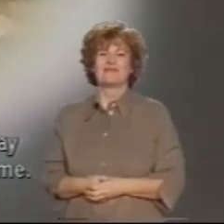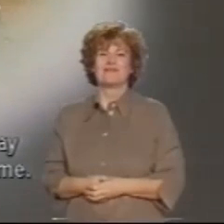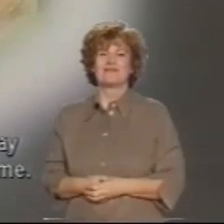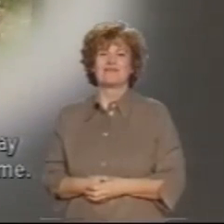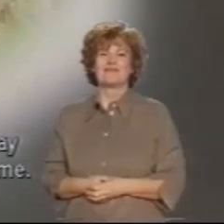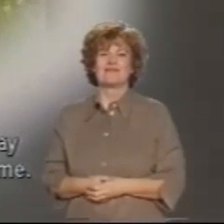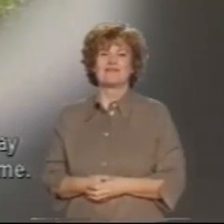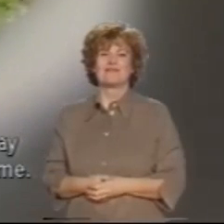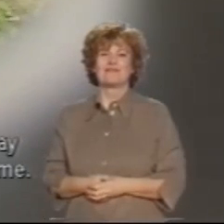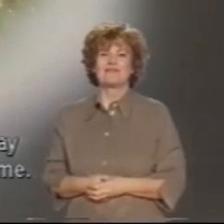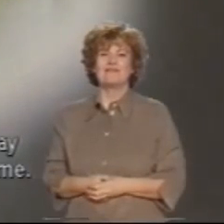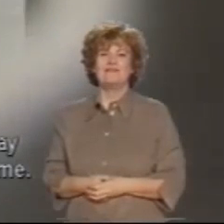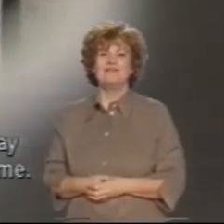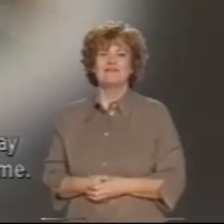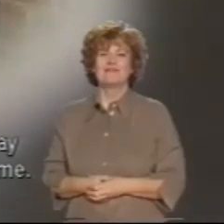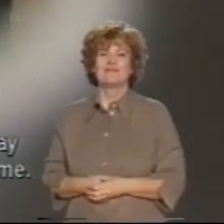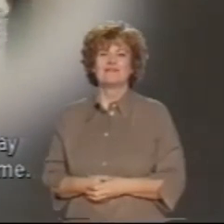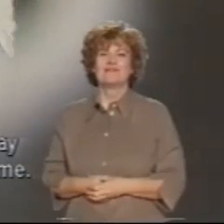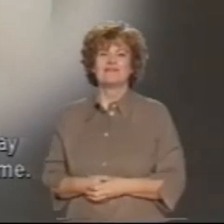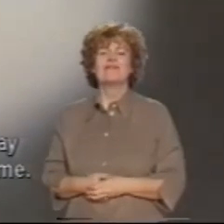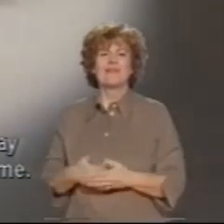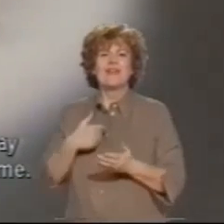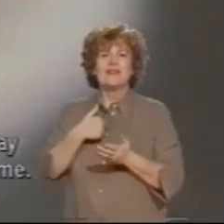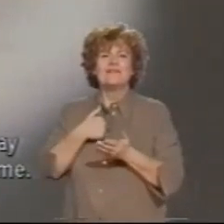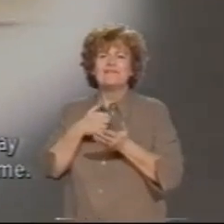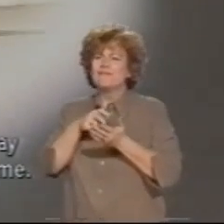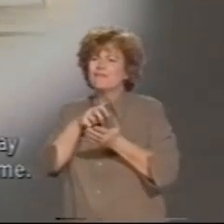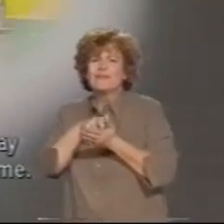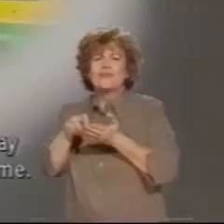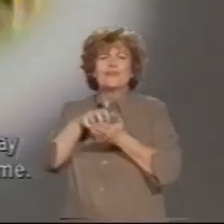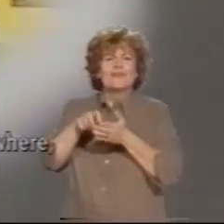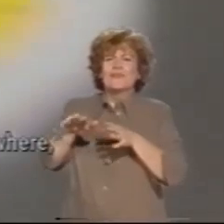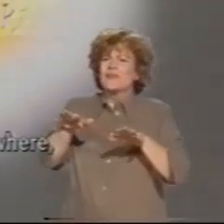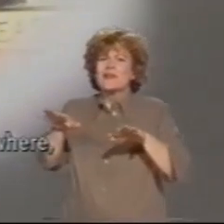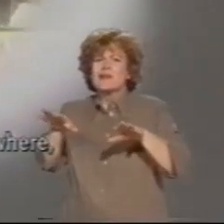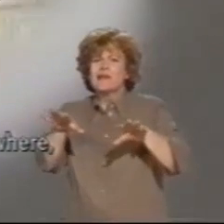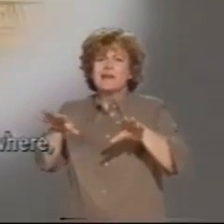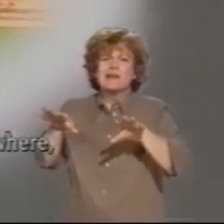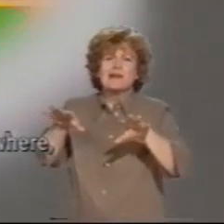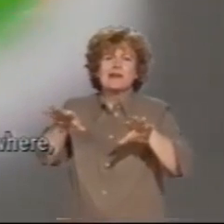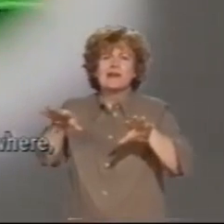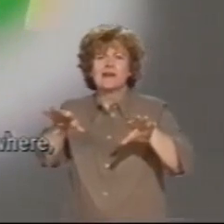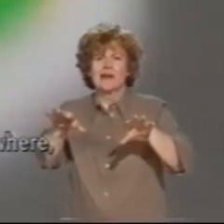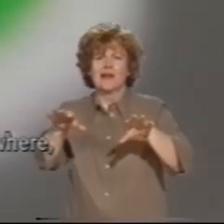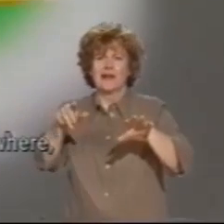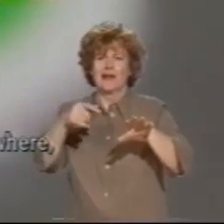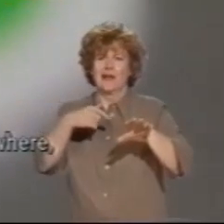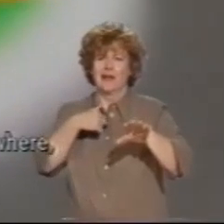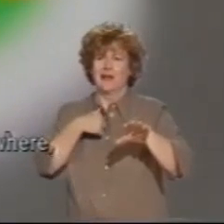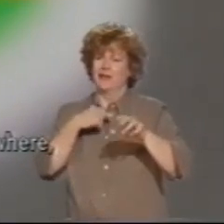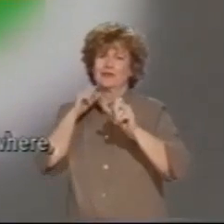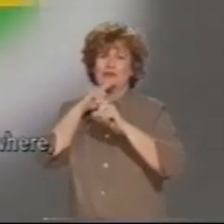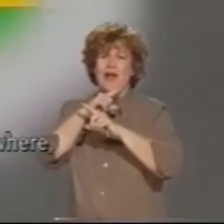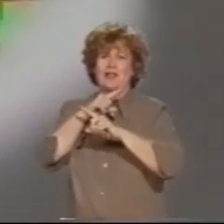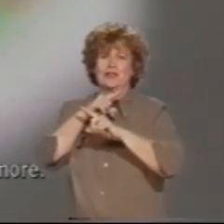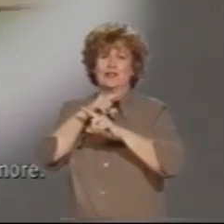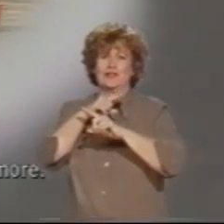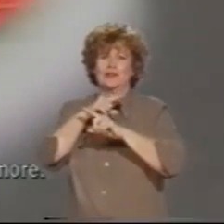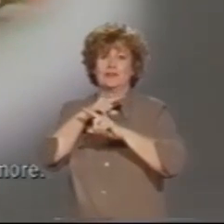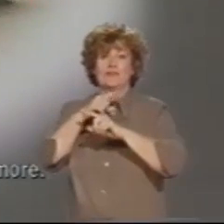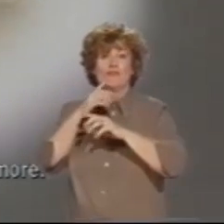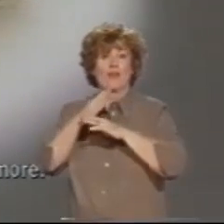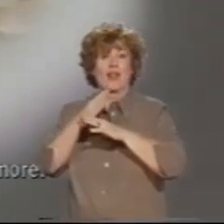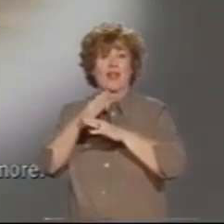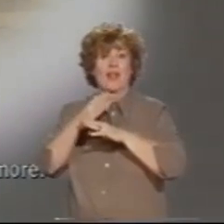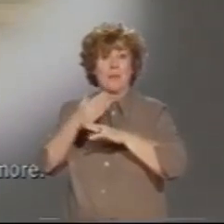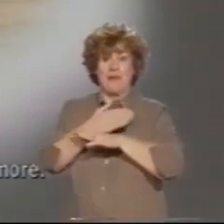I started moving in such a way that was totally alien to me before I just walked everywhere, strided out. I felt